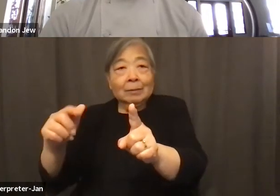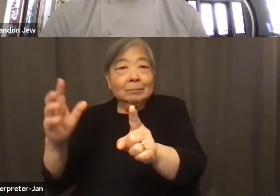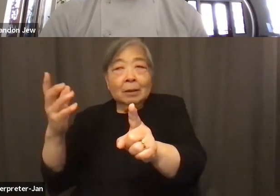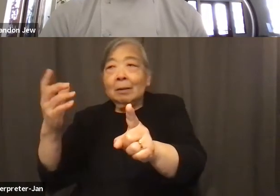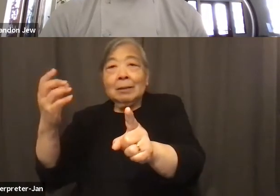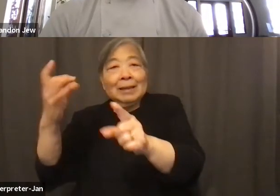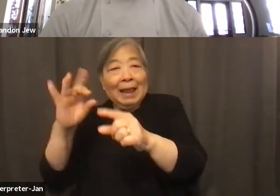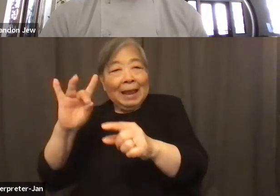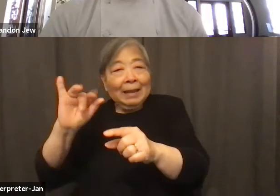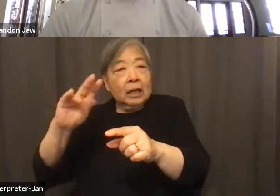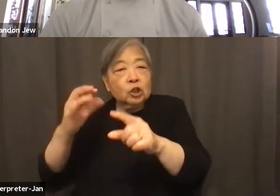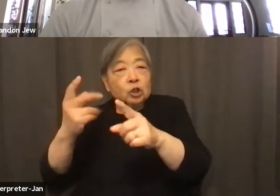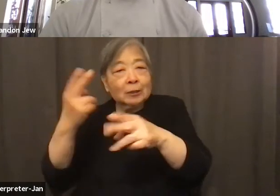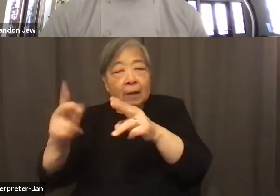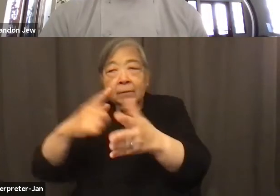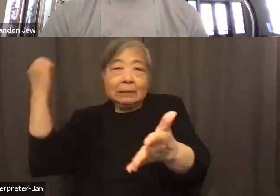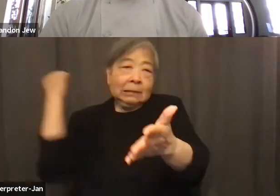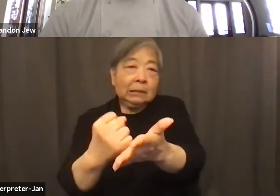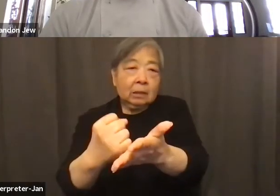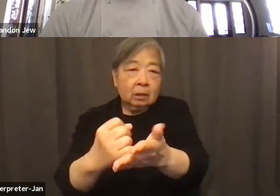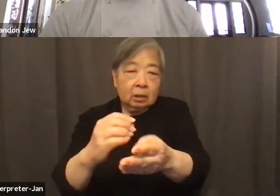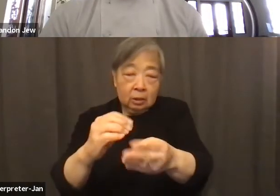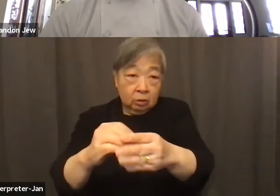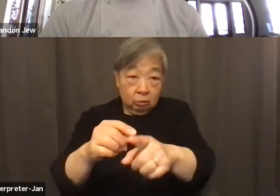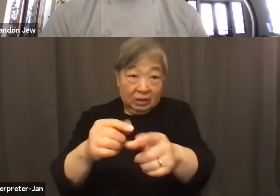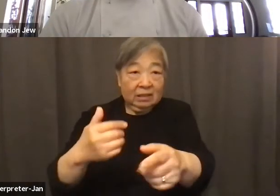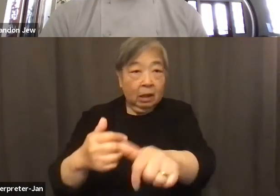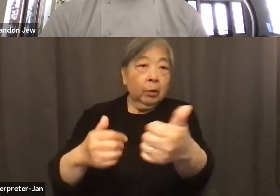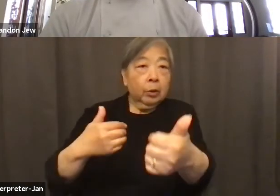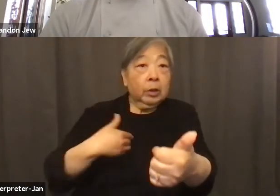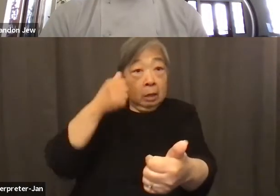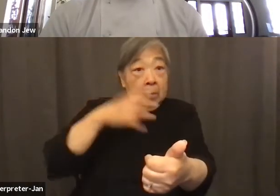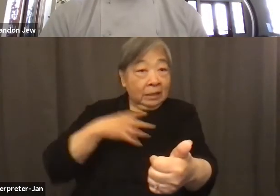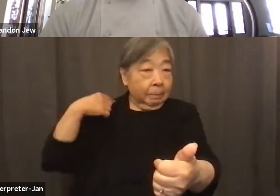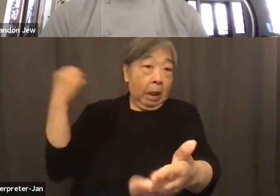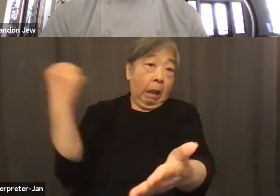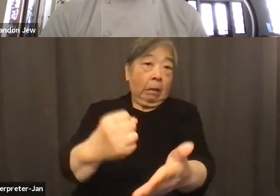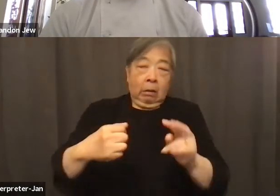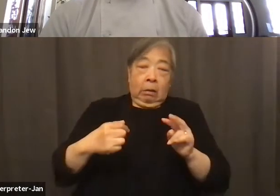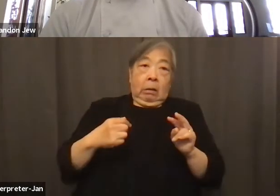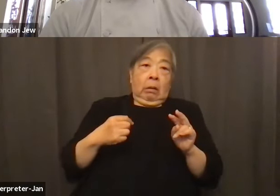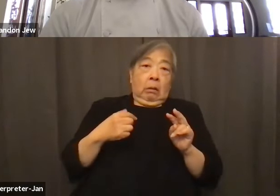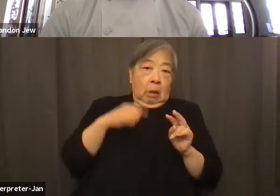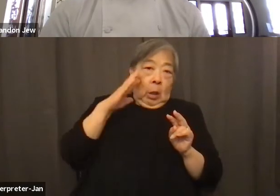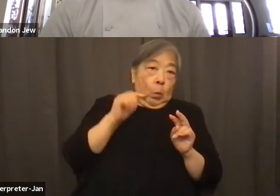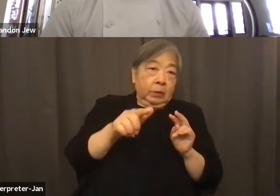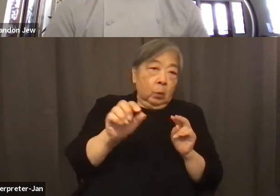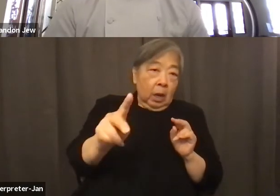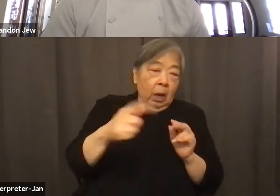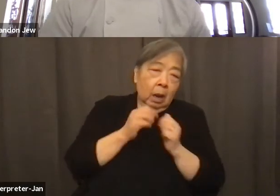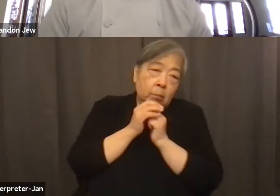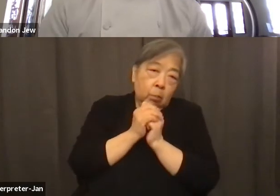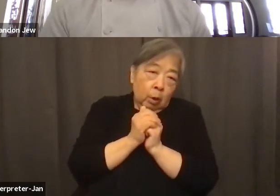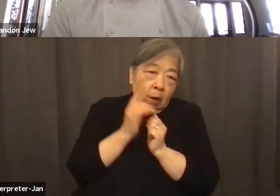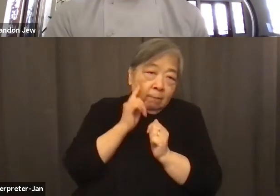I didn't even realize that that was a knifing. And I hope he's OK. It's going to take him a long, long time. And I pray for his